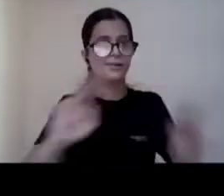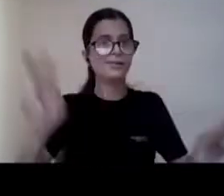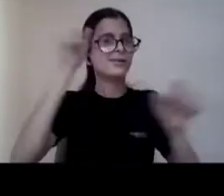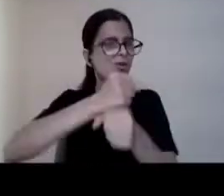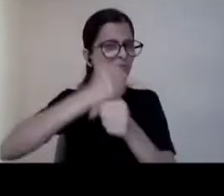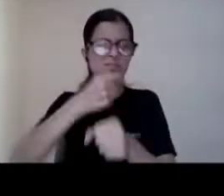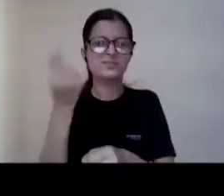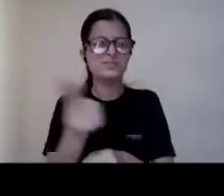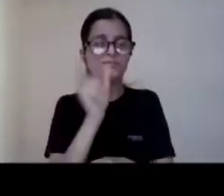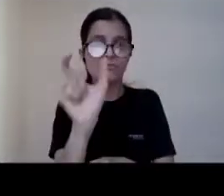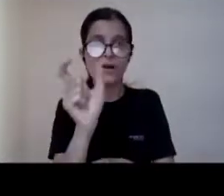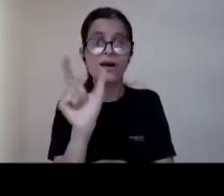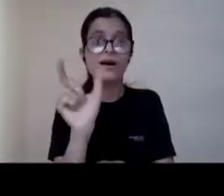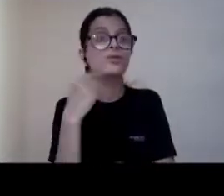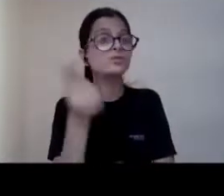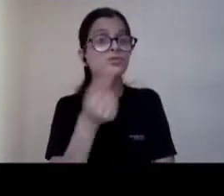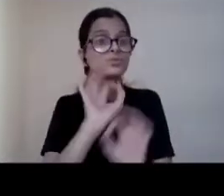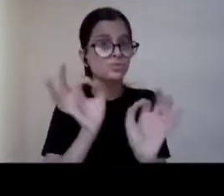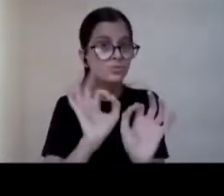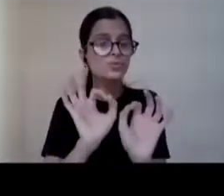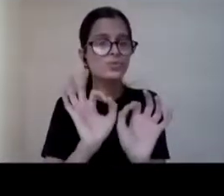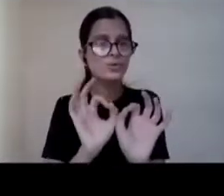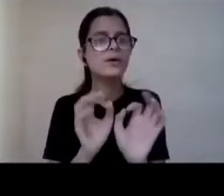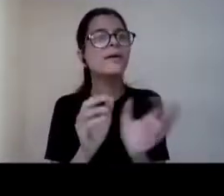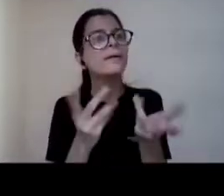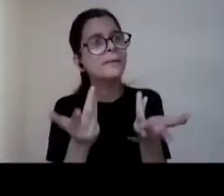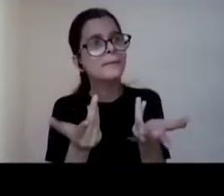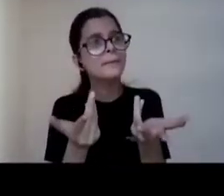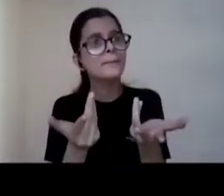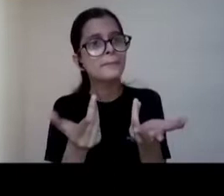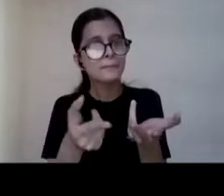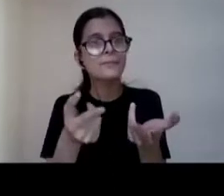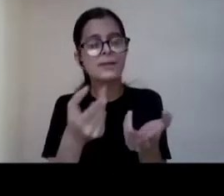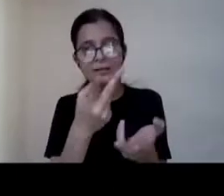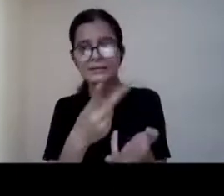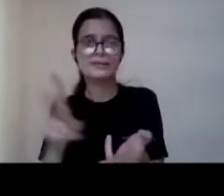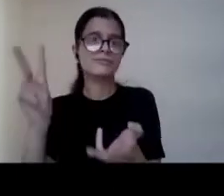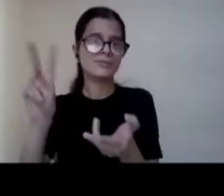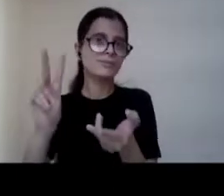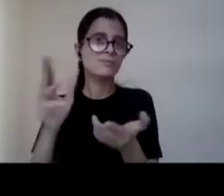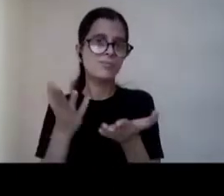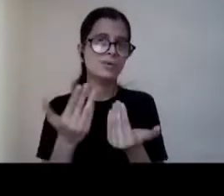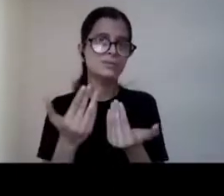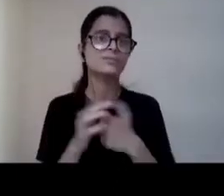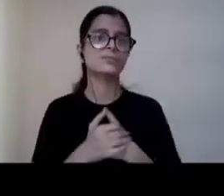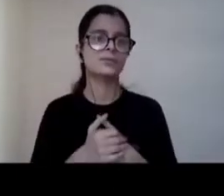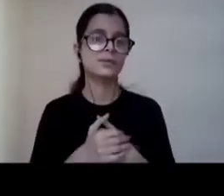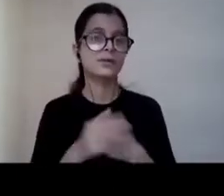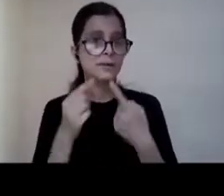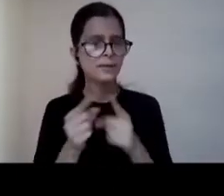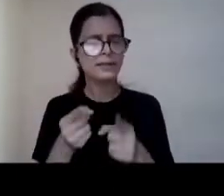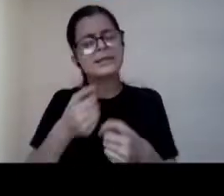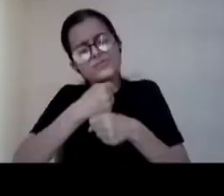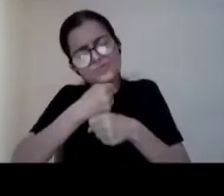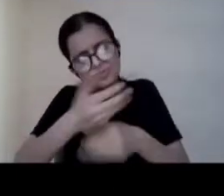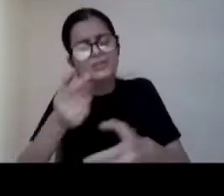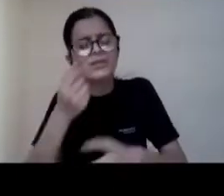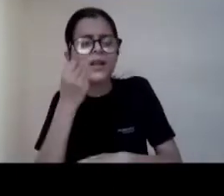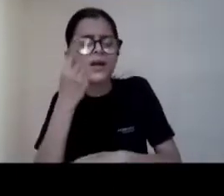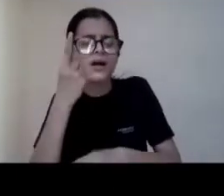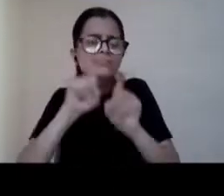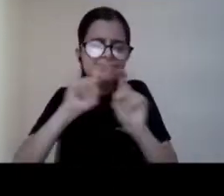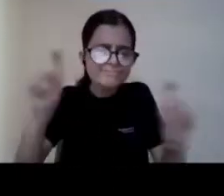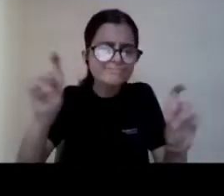because it it may have different connotations but general understanding